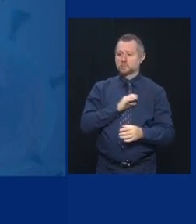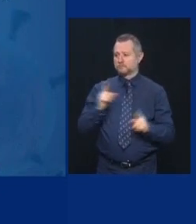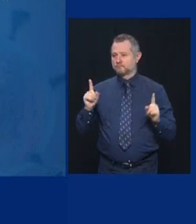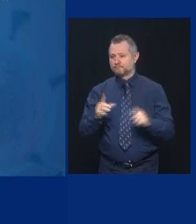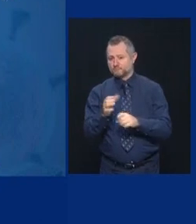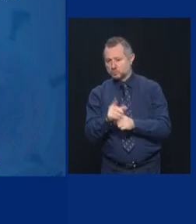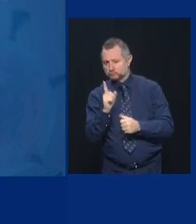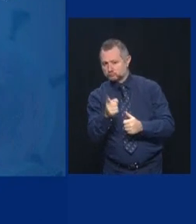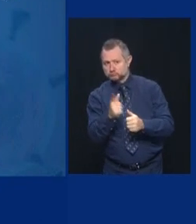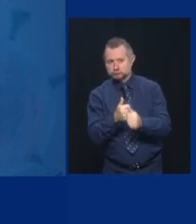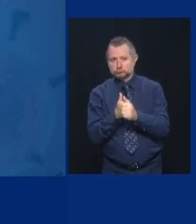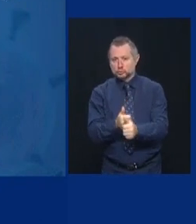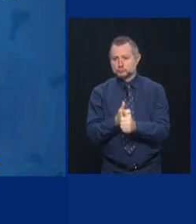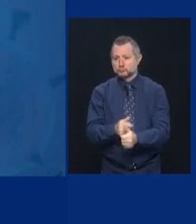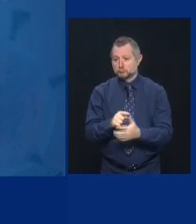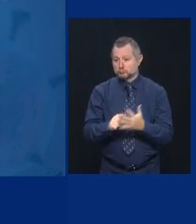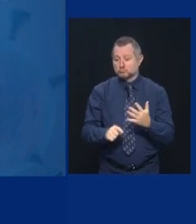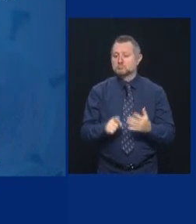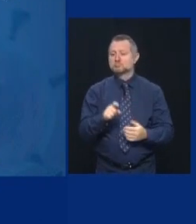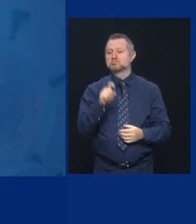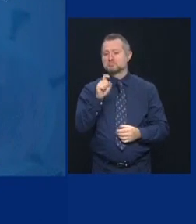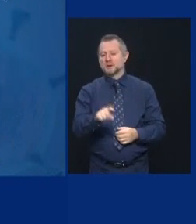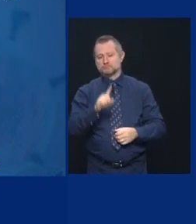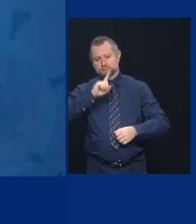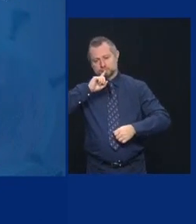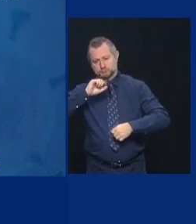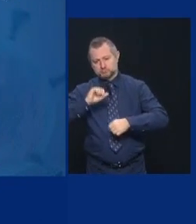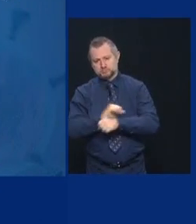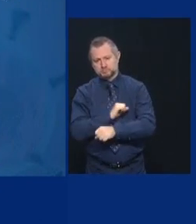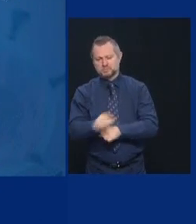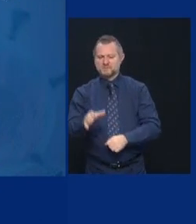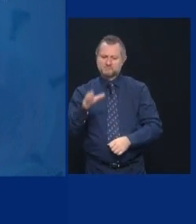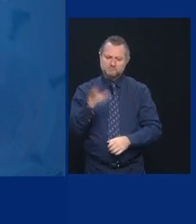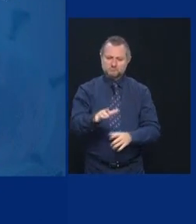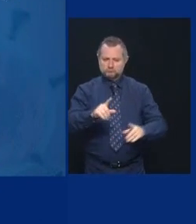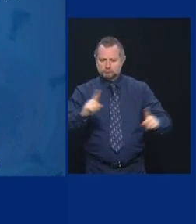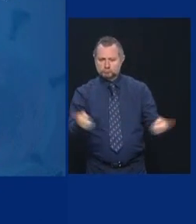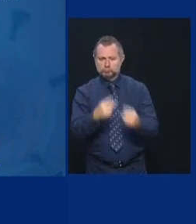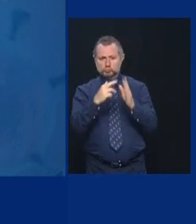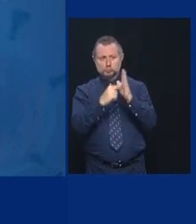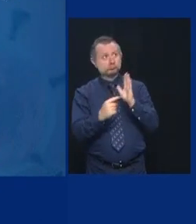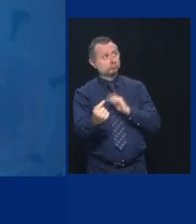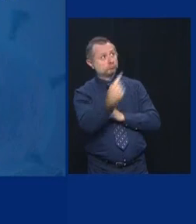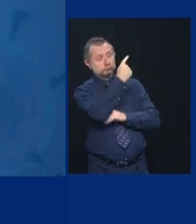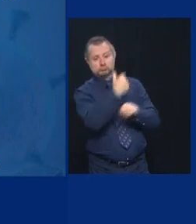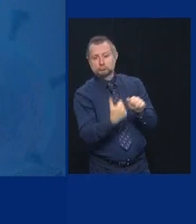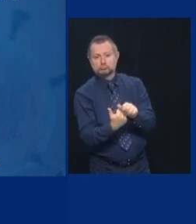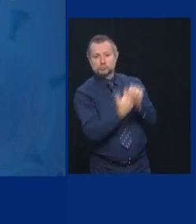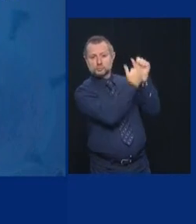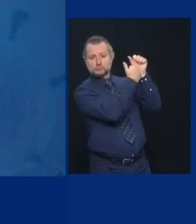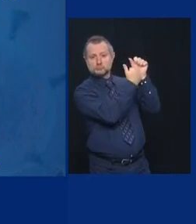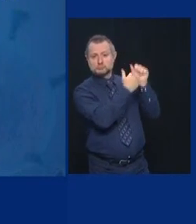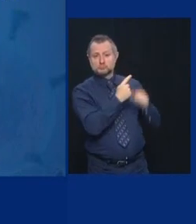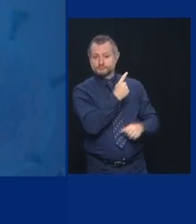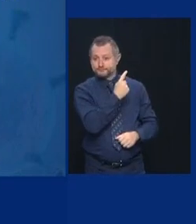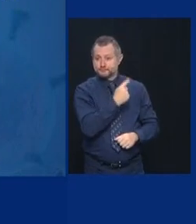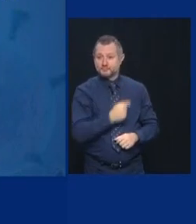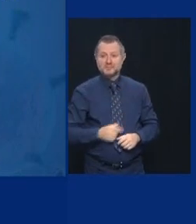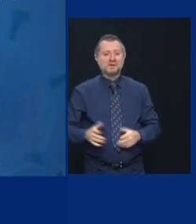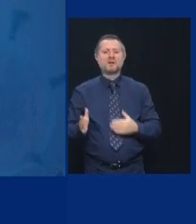We have to have real enforcement in these clusters and the other statewide clusters.